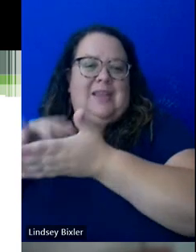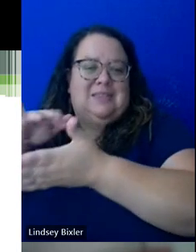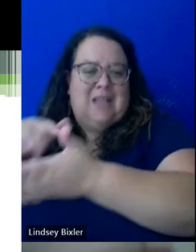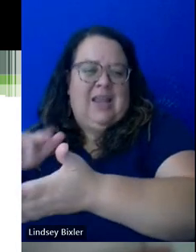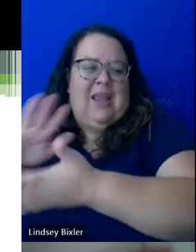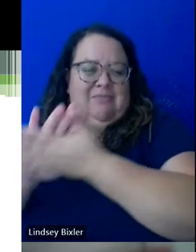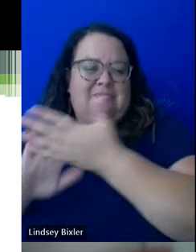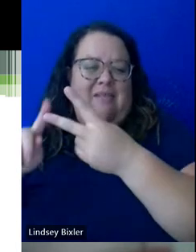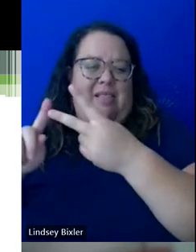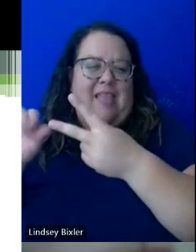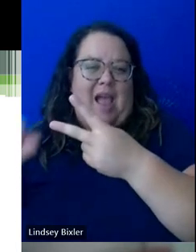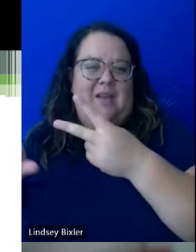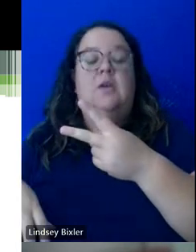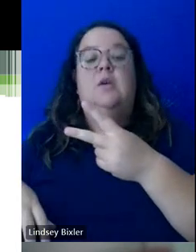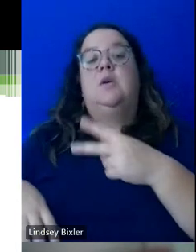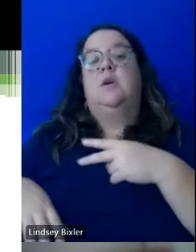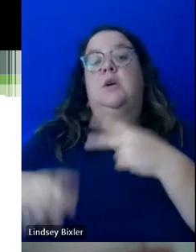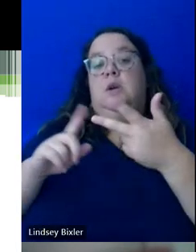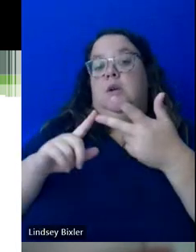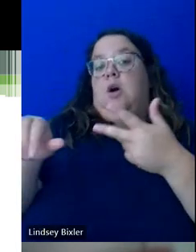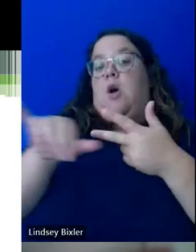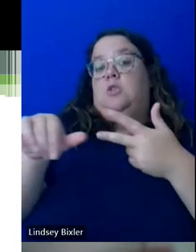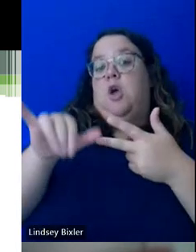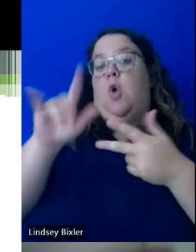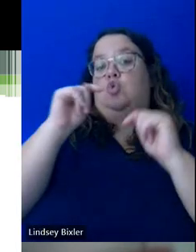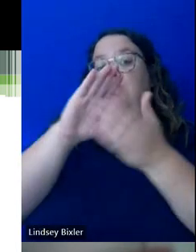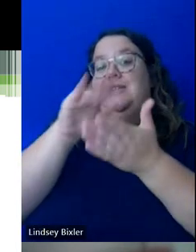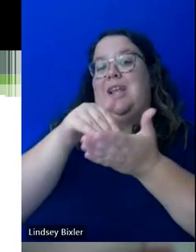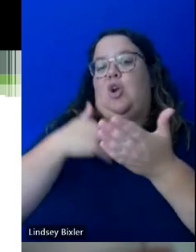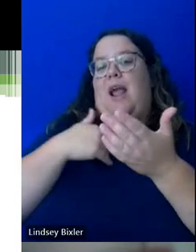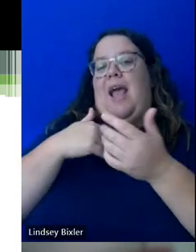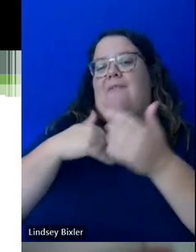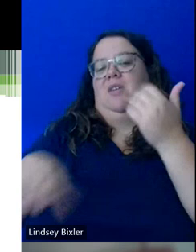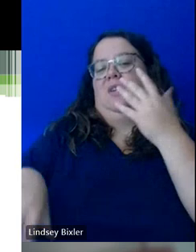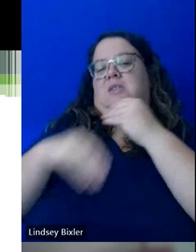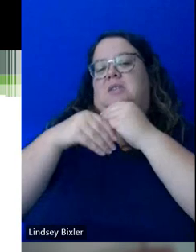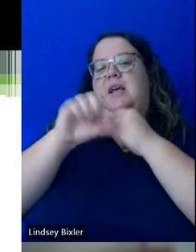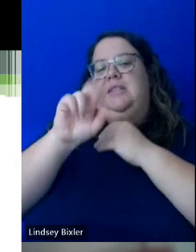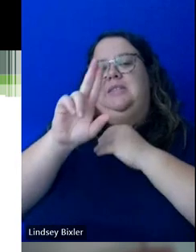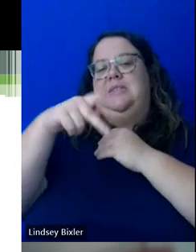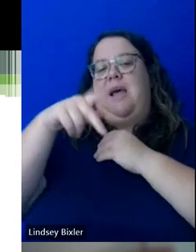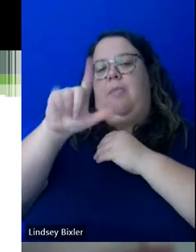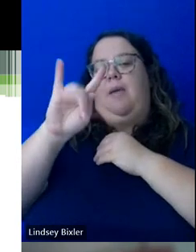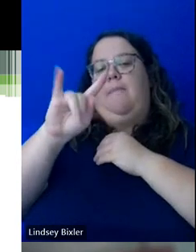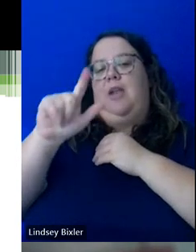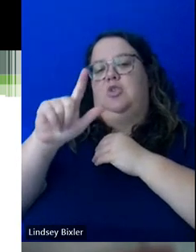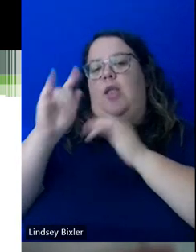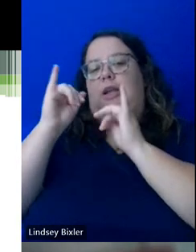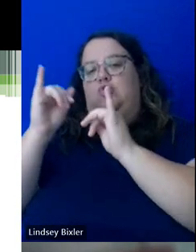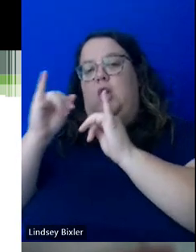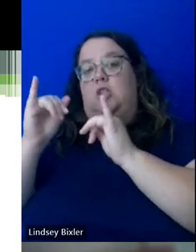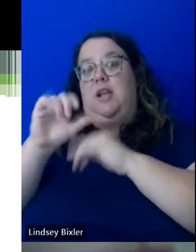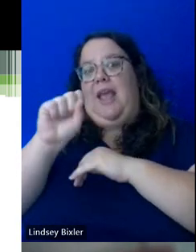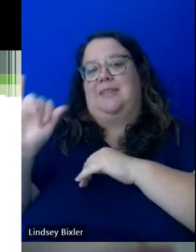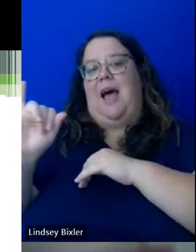things like that. They also have supplemental instruction. So for some larger courses, they'll actually have teaching assistants that